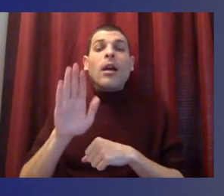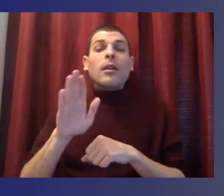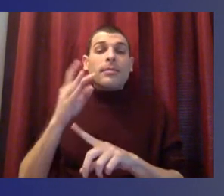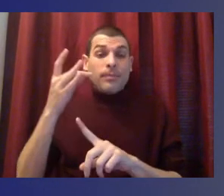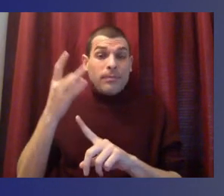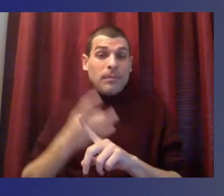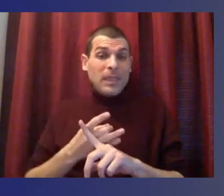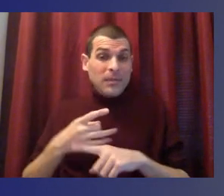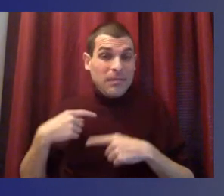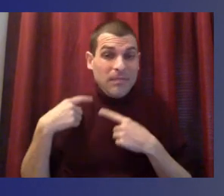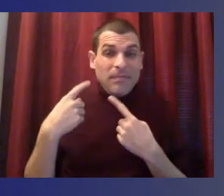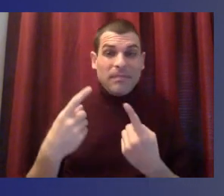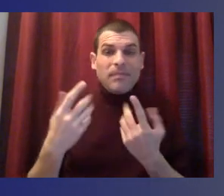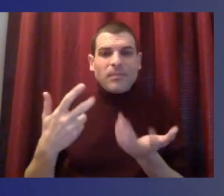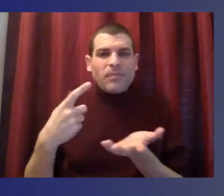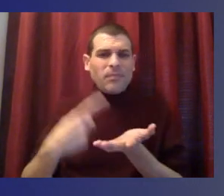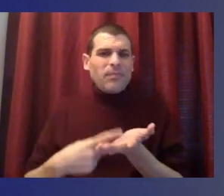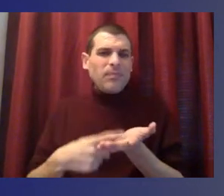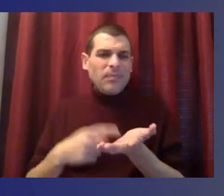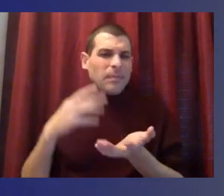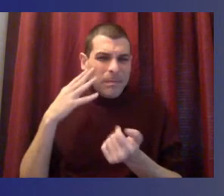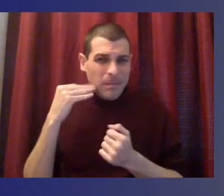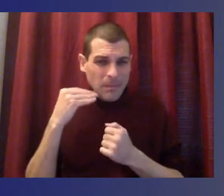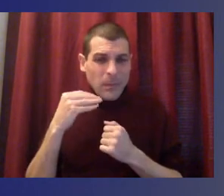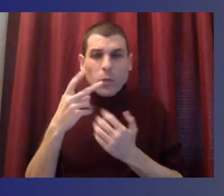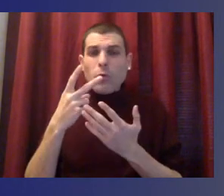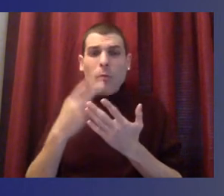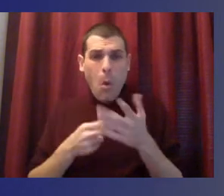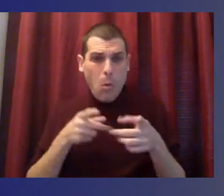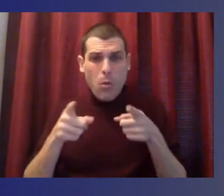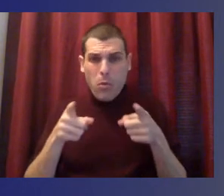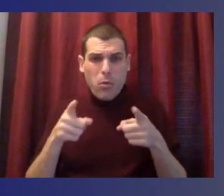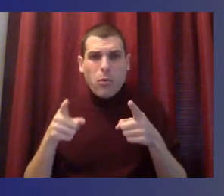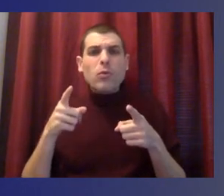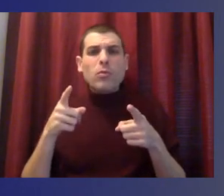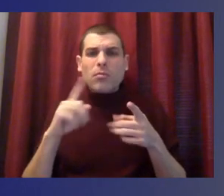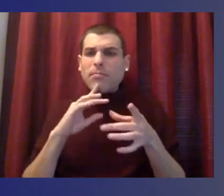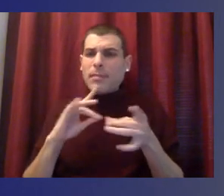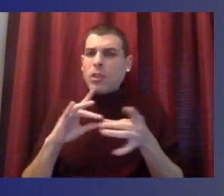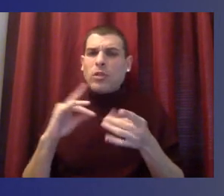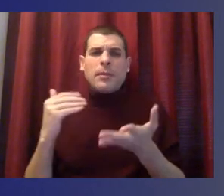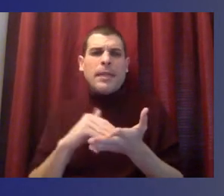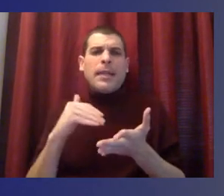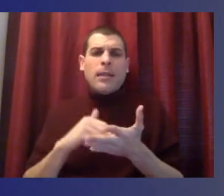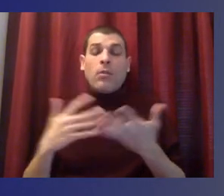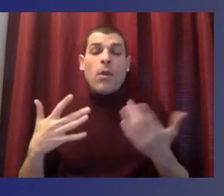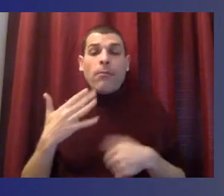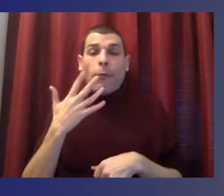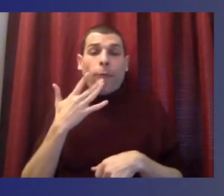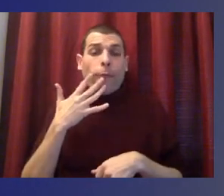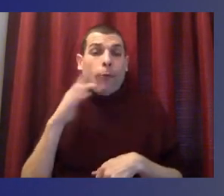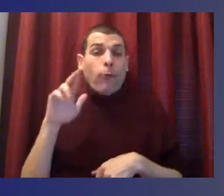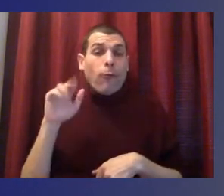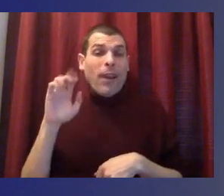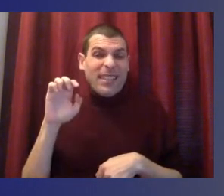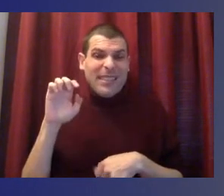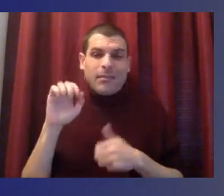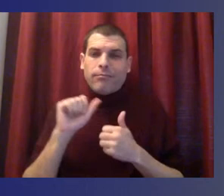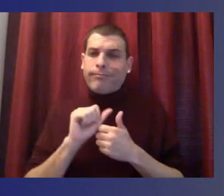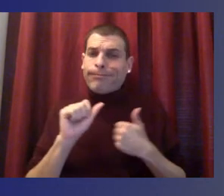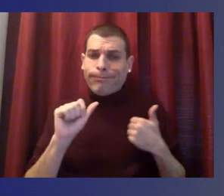Both of you have mentioned briefly about the racial injustice and racial movement that's